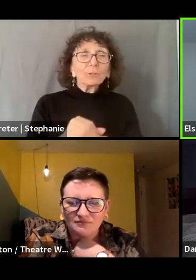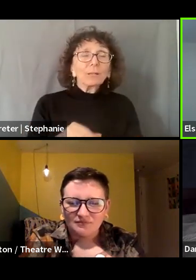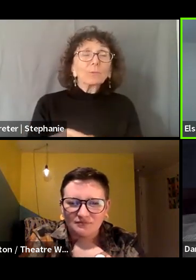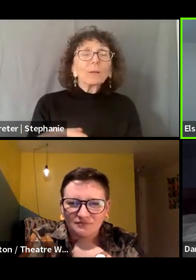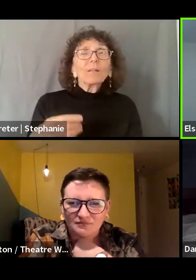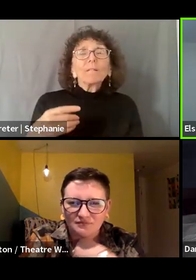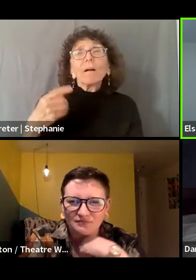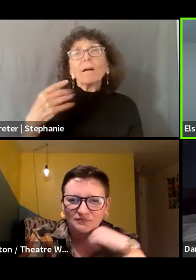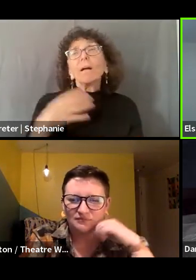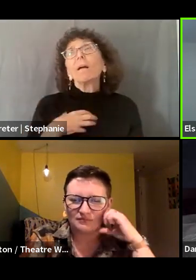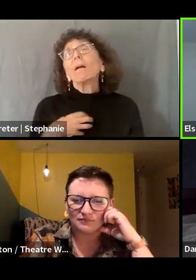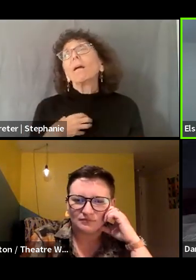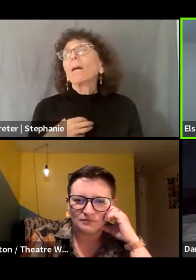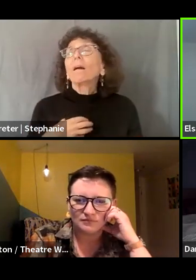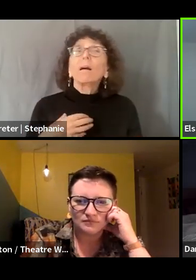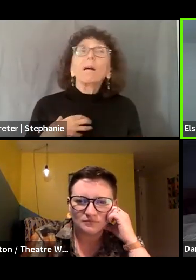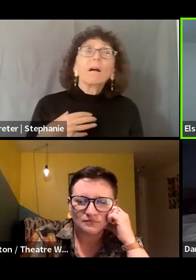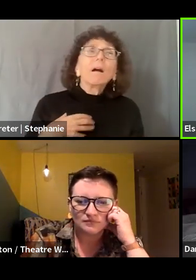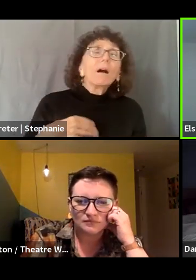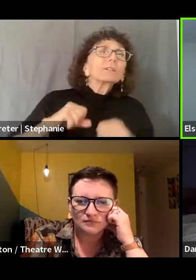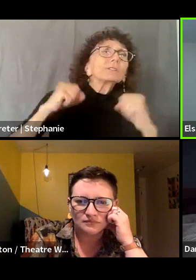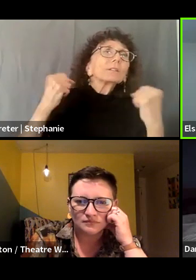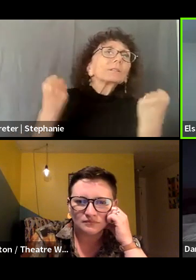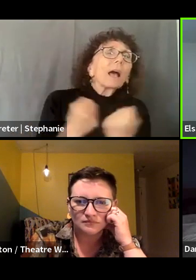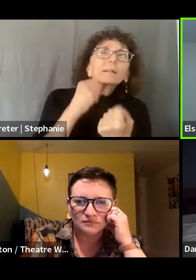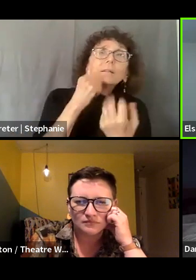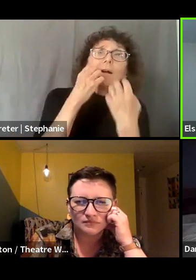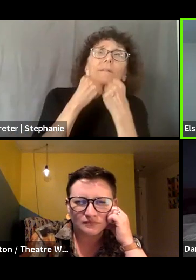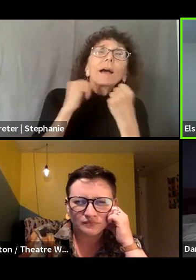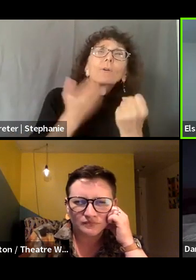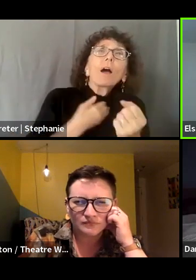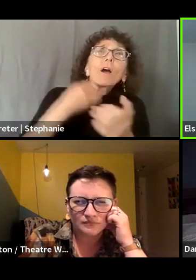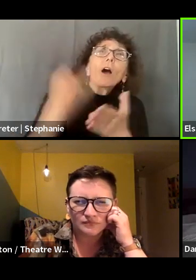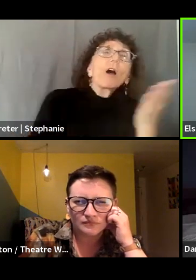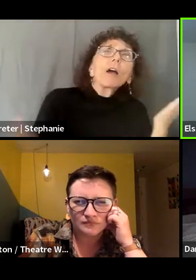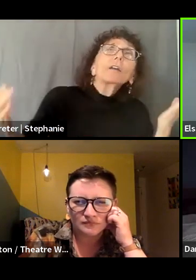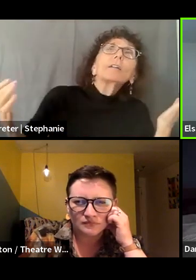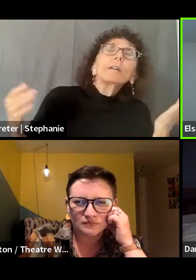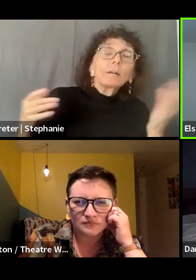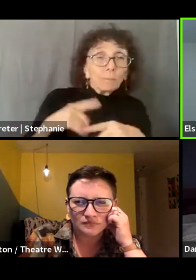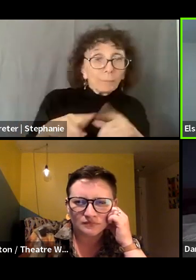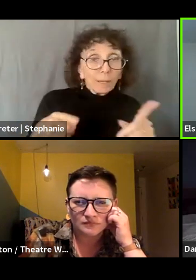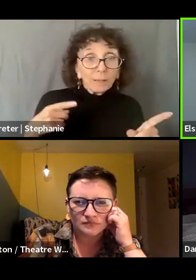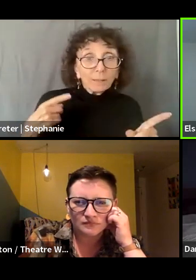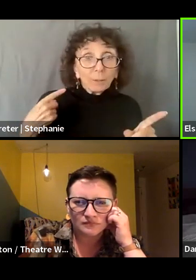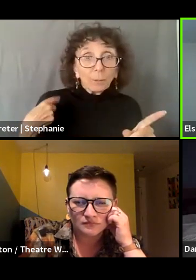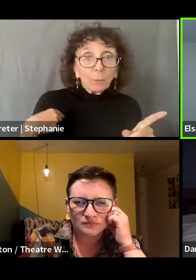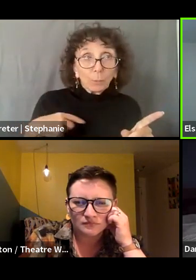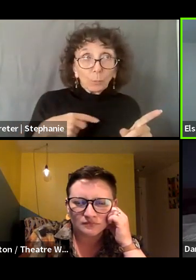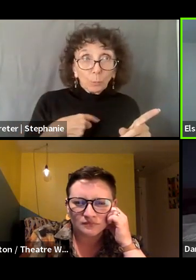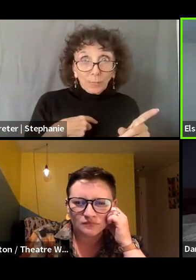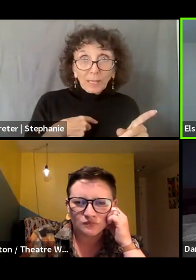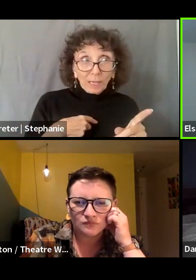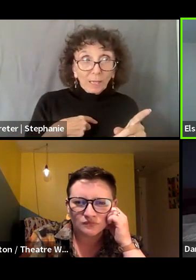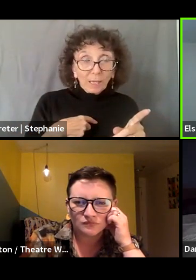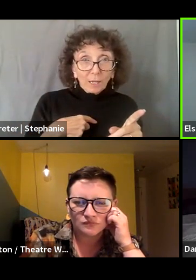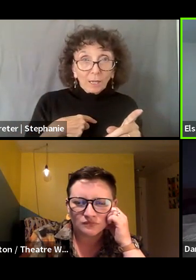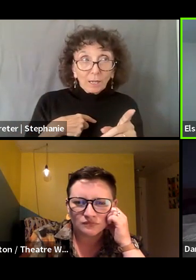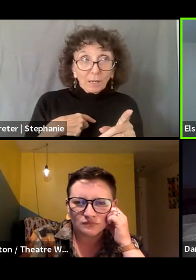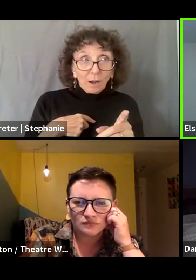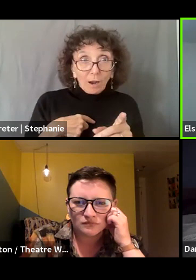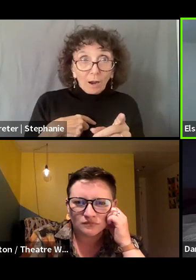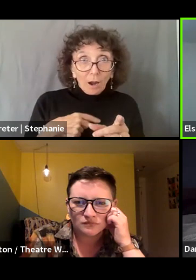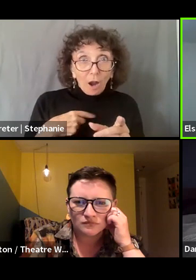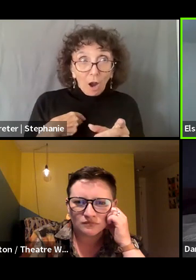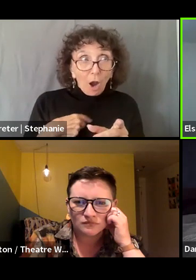like, living in a society that doesn't value arts, but then we are at like the front edge of being able to actively value